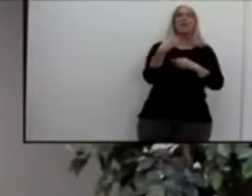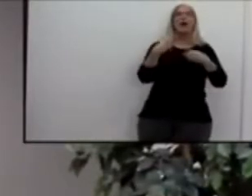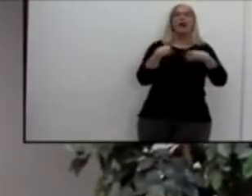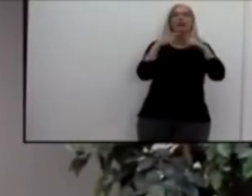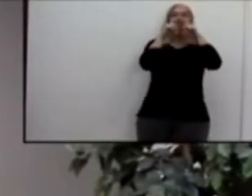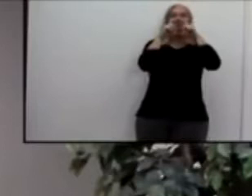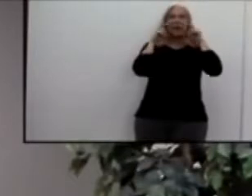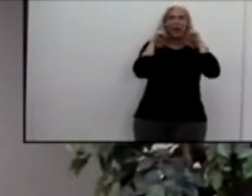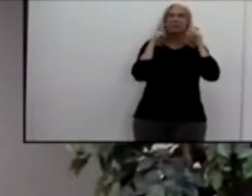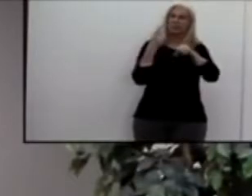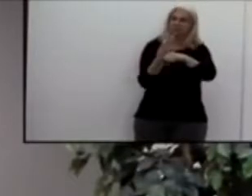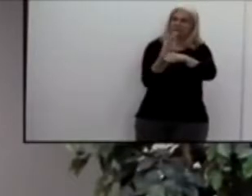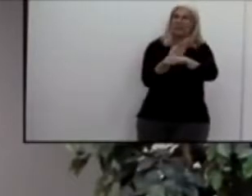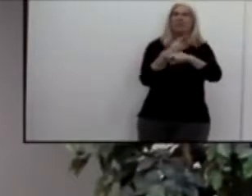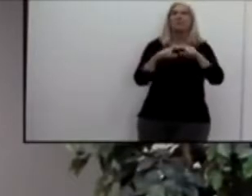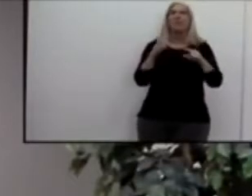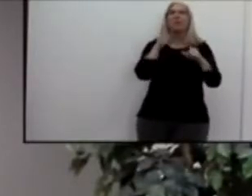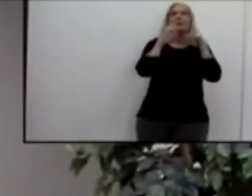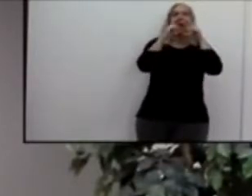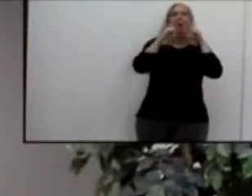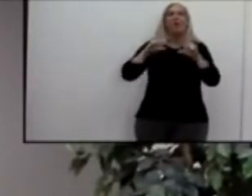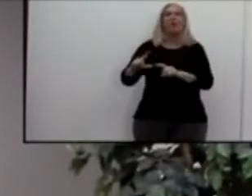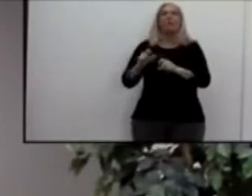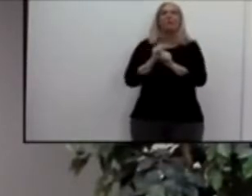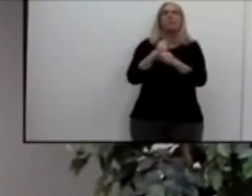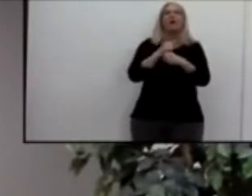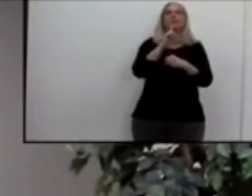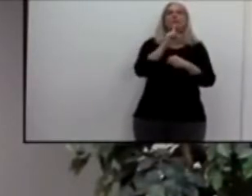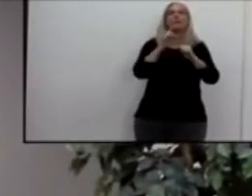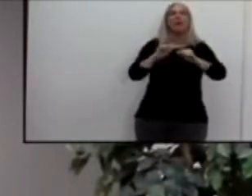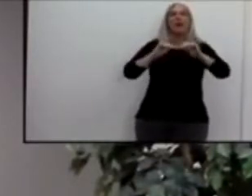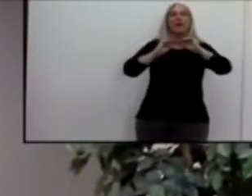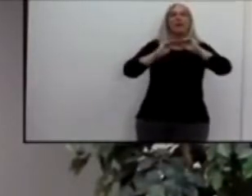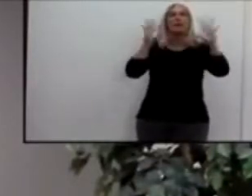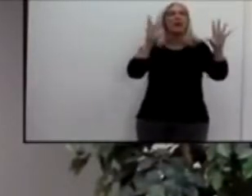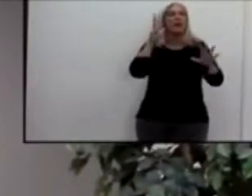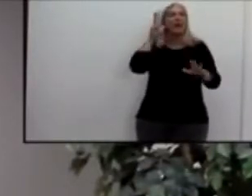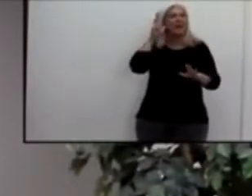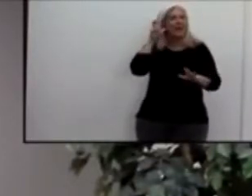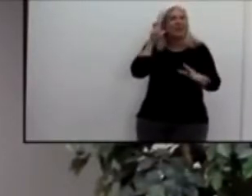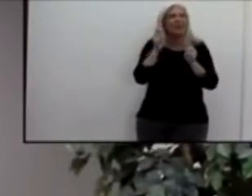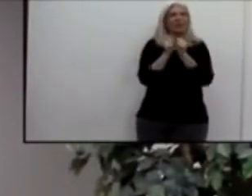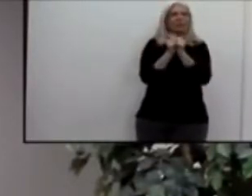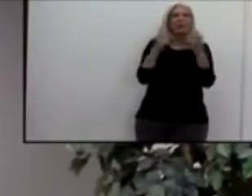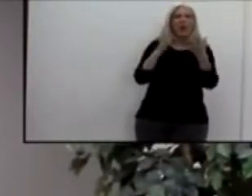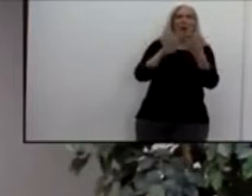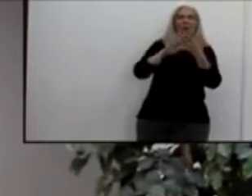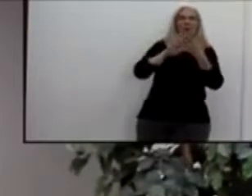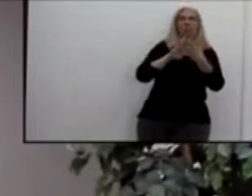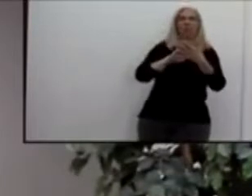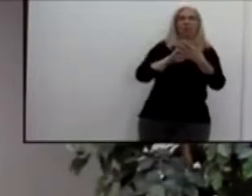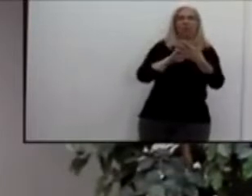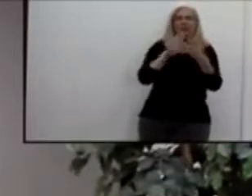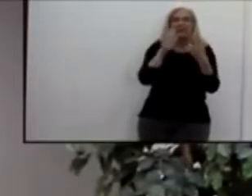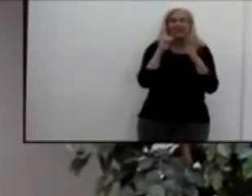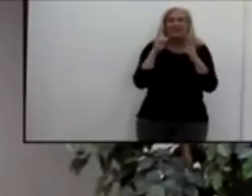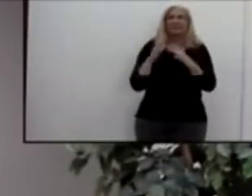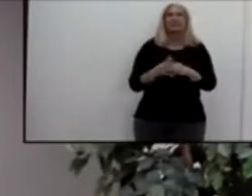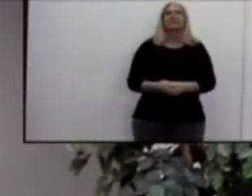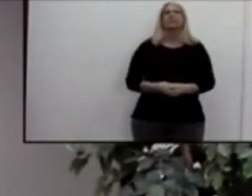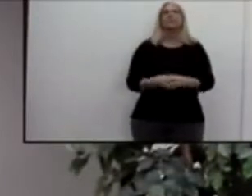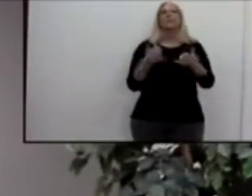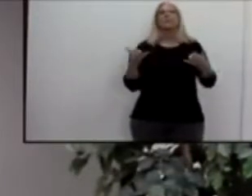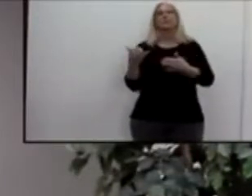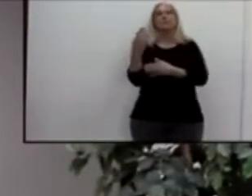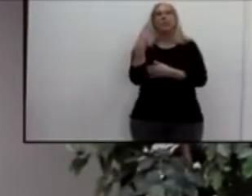the ASL interpreter to properly interpret the program this morning. So thank you very much for being